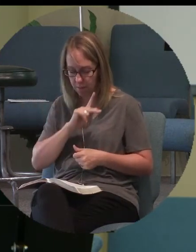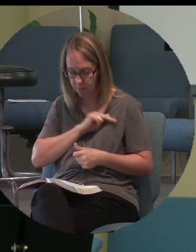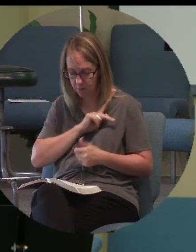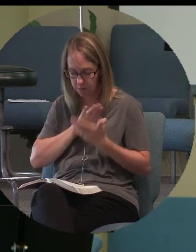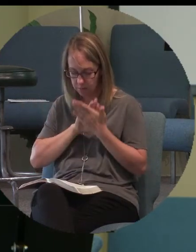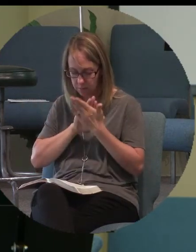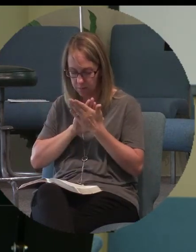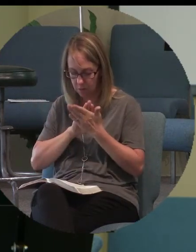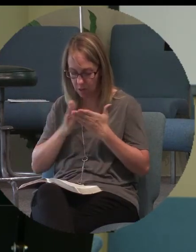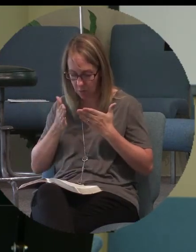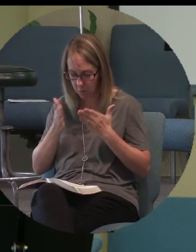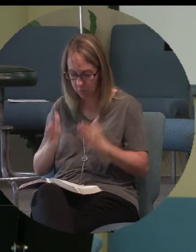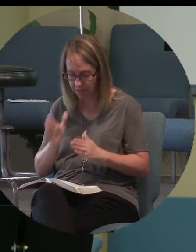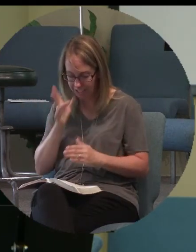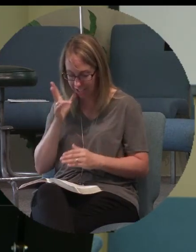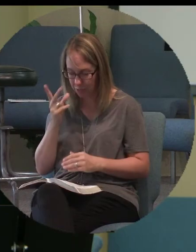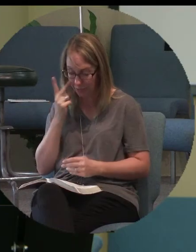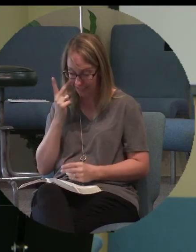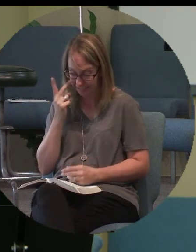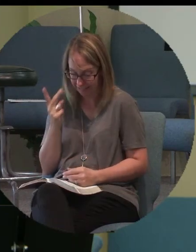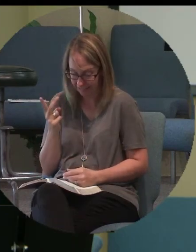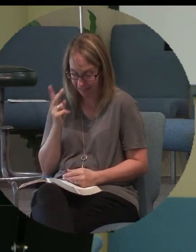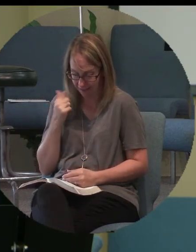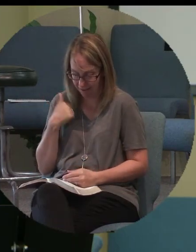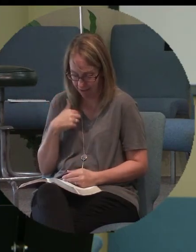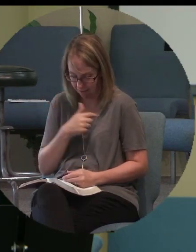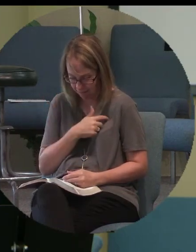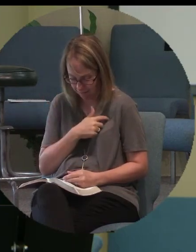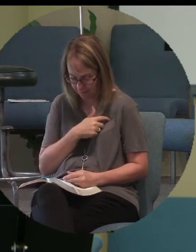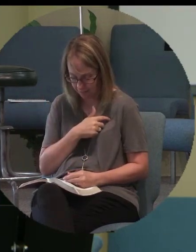intimate way. That you see us